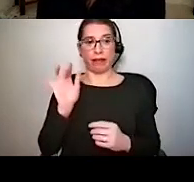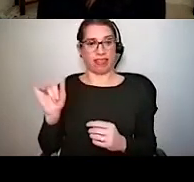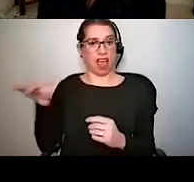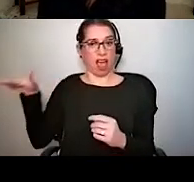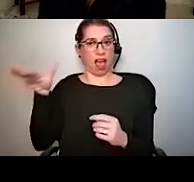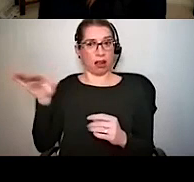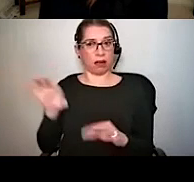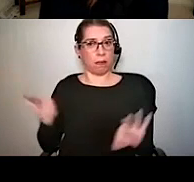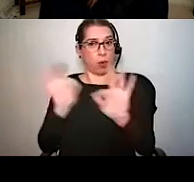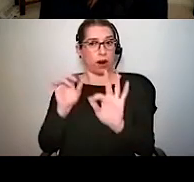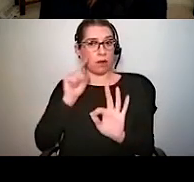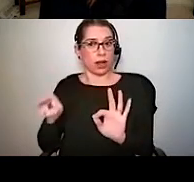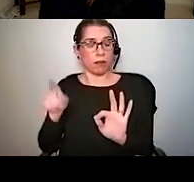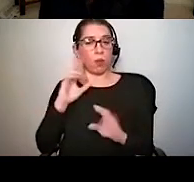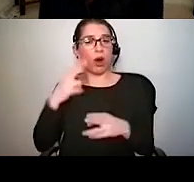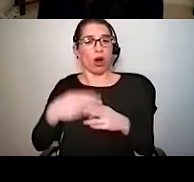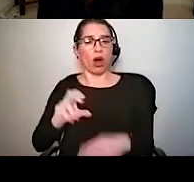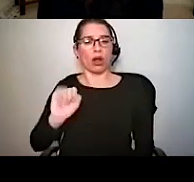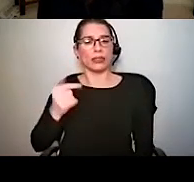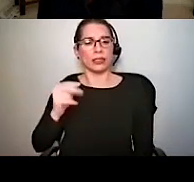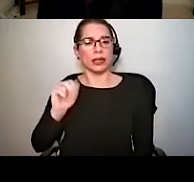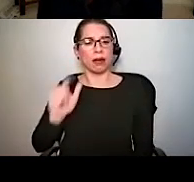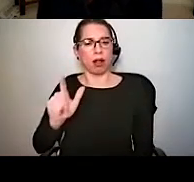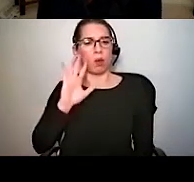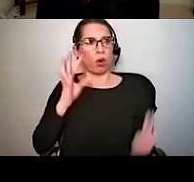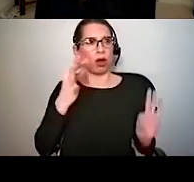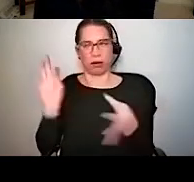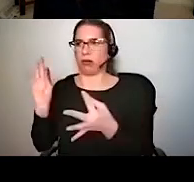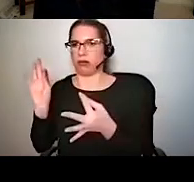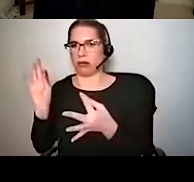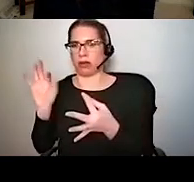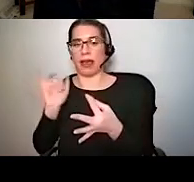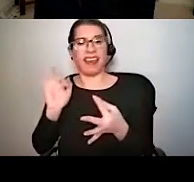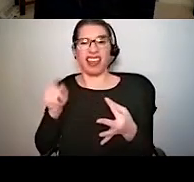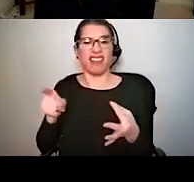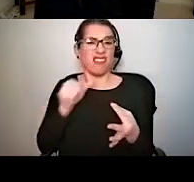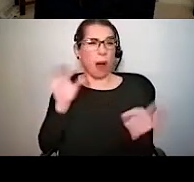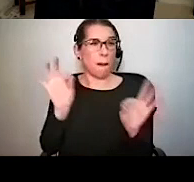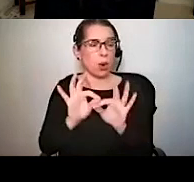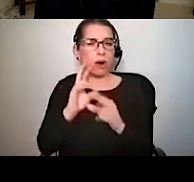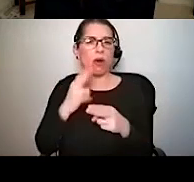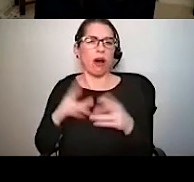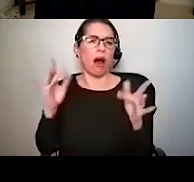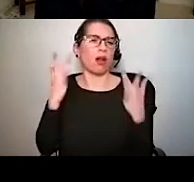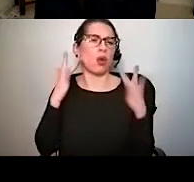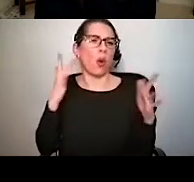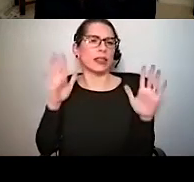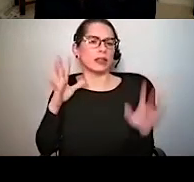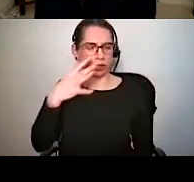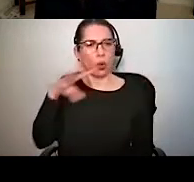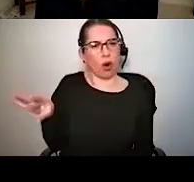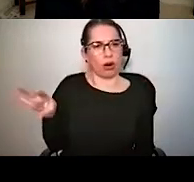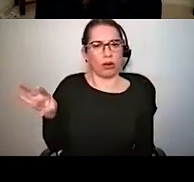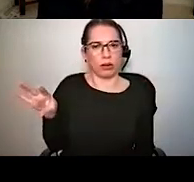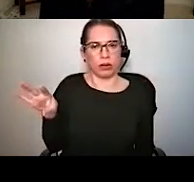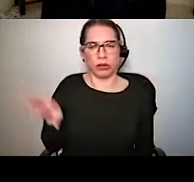classified as a signal and attended to. However, if irrelevant, it should be deemed noise and ignore. So